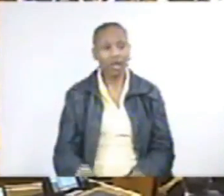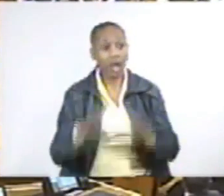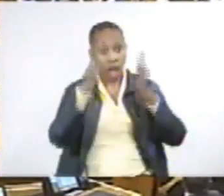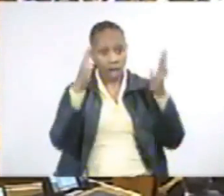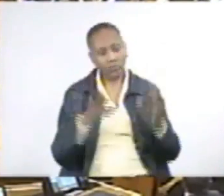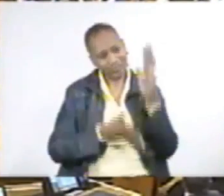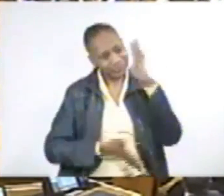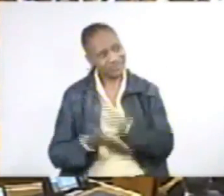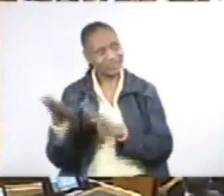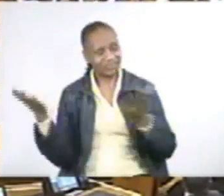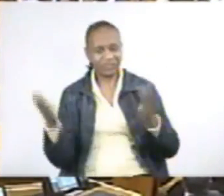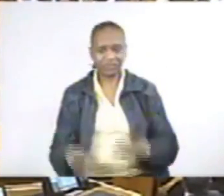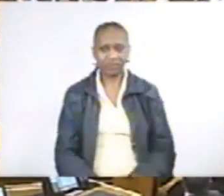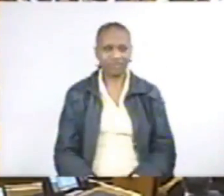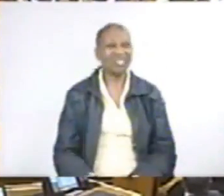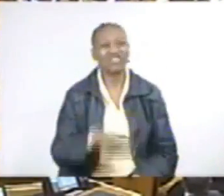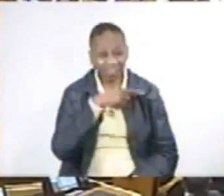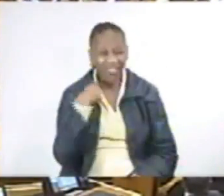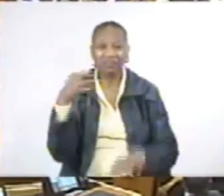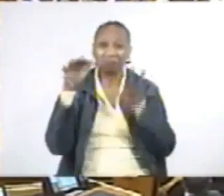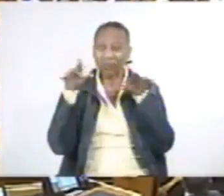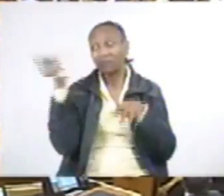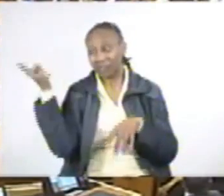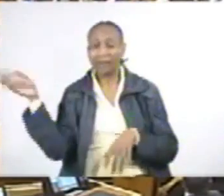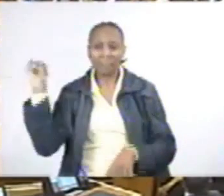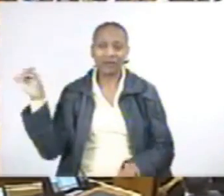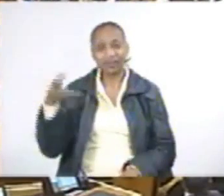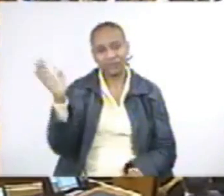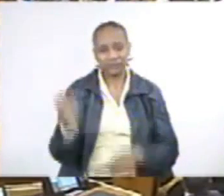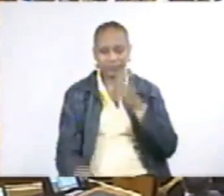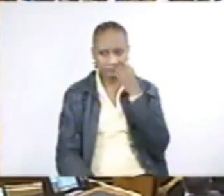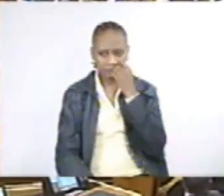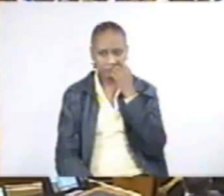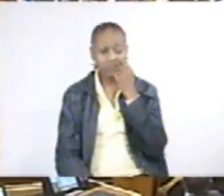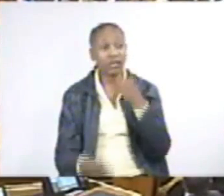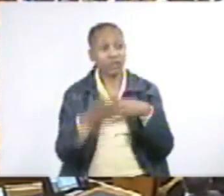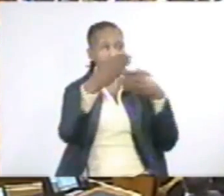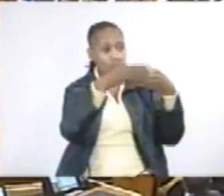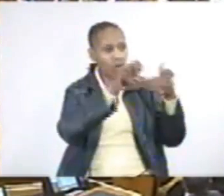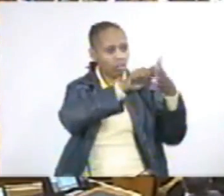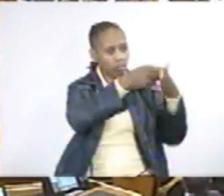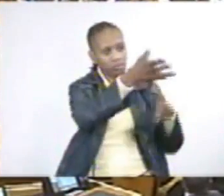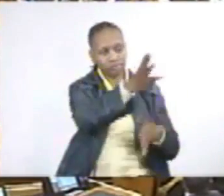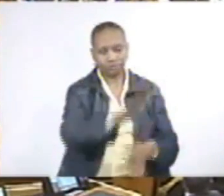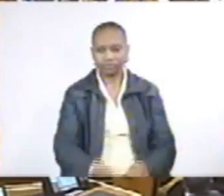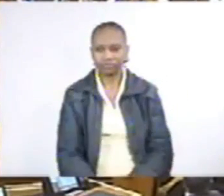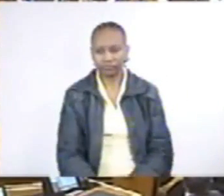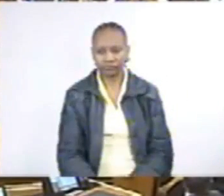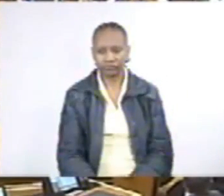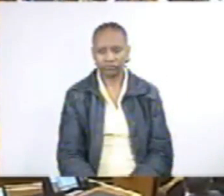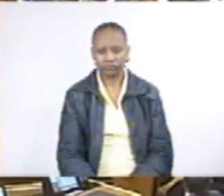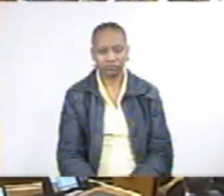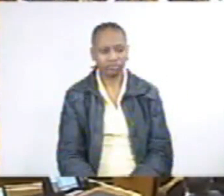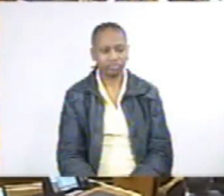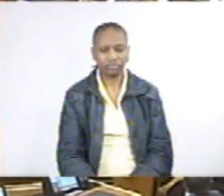house. You murdered people in Maritana. of arms, make sure that the door is closed. All the people who are